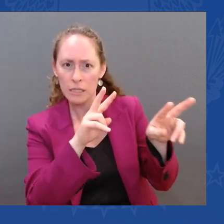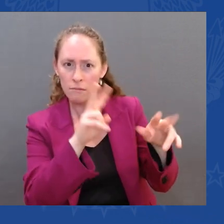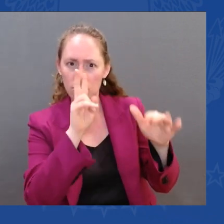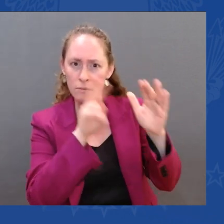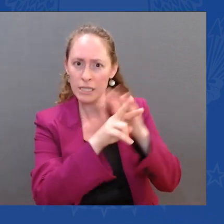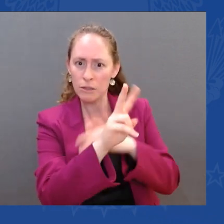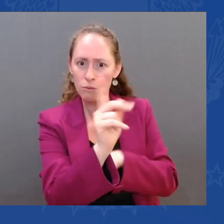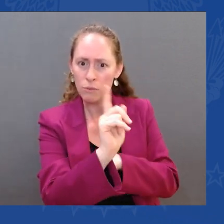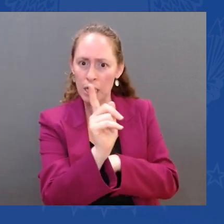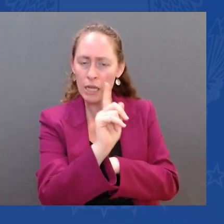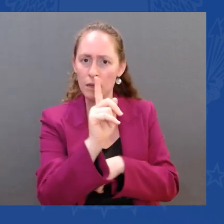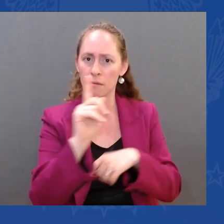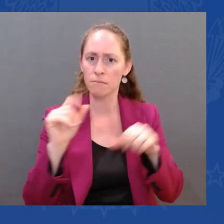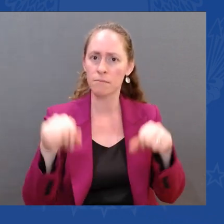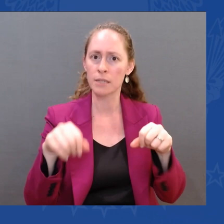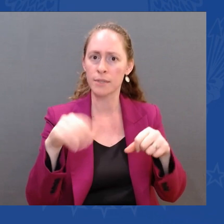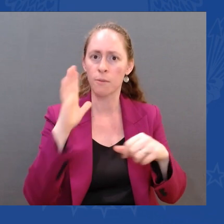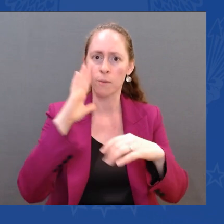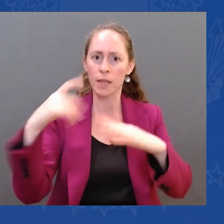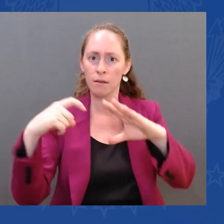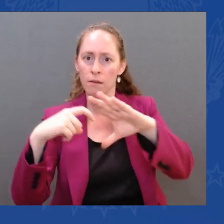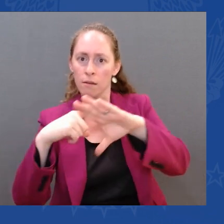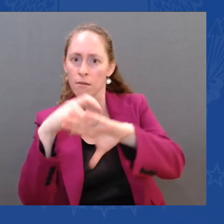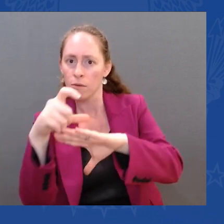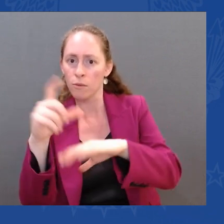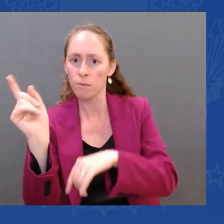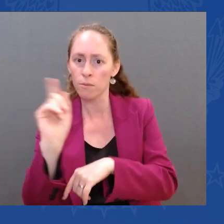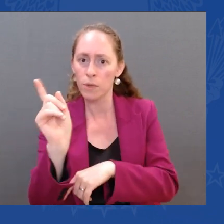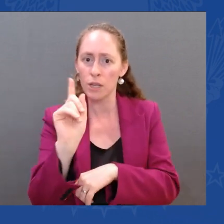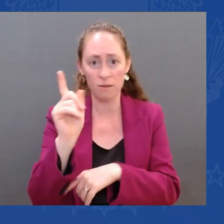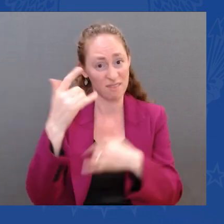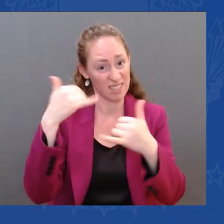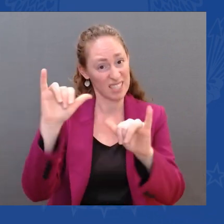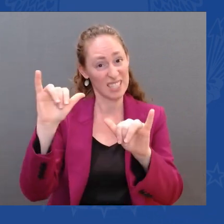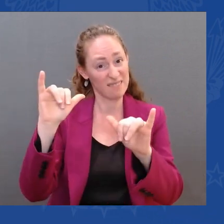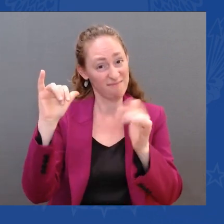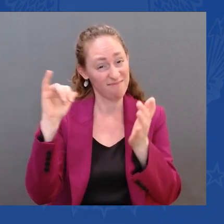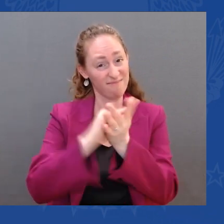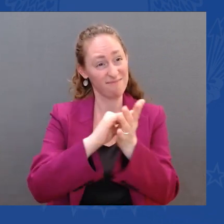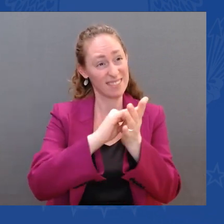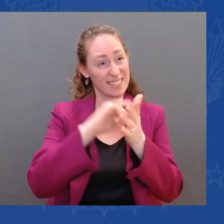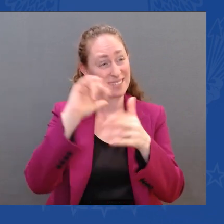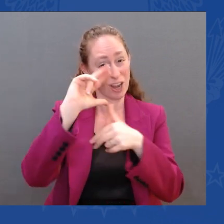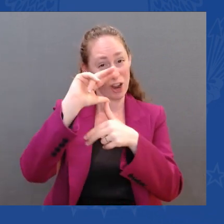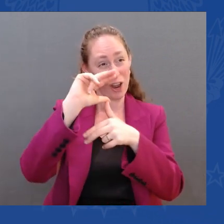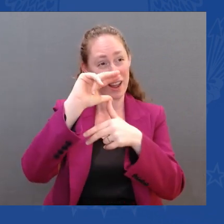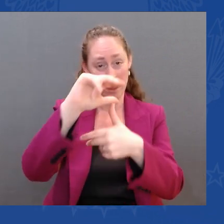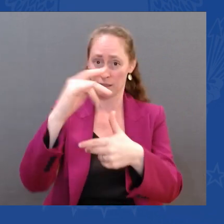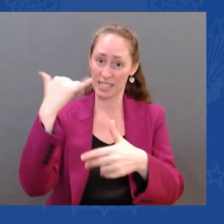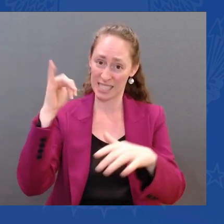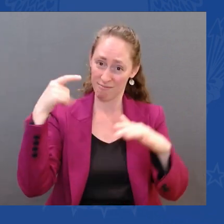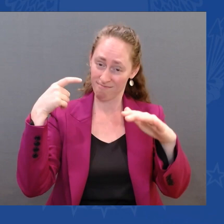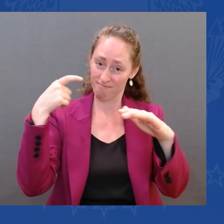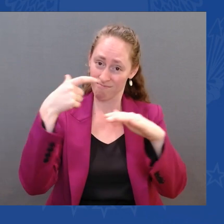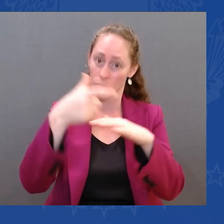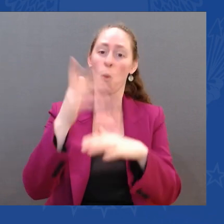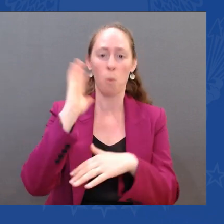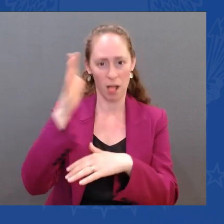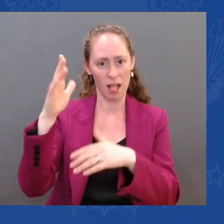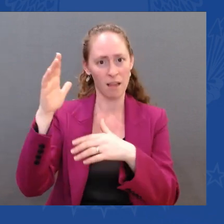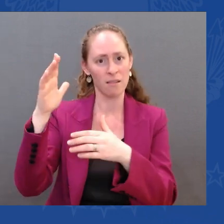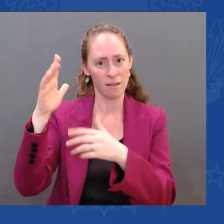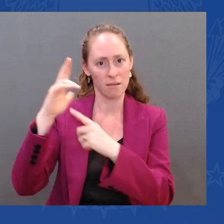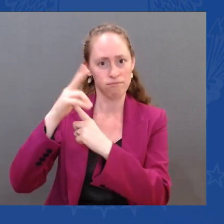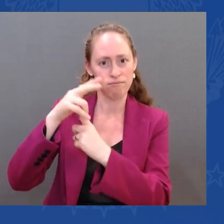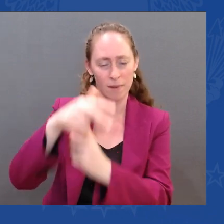including the dedicated personnel from the Air Force, NOAA, the Coast Guard, who help warn about hurricanes that are forming and predict